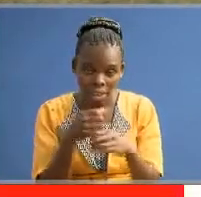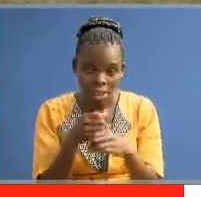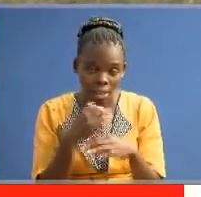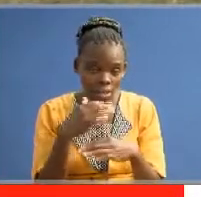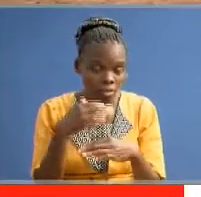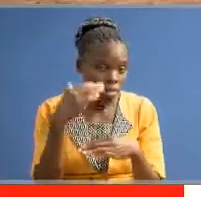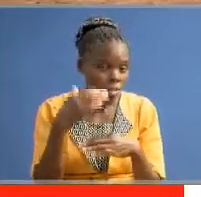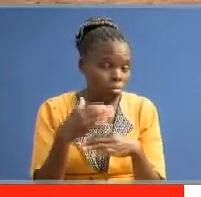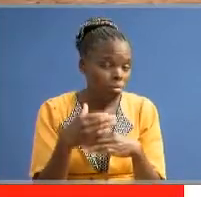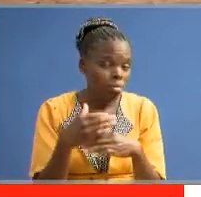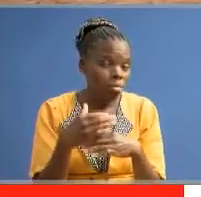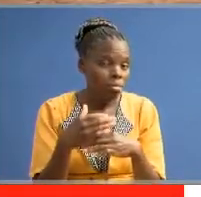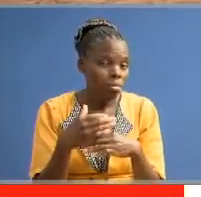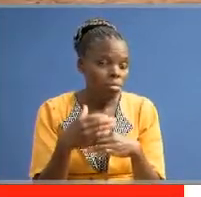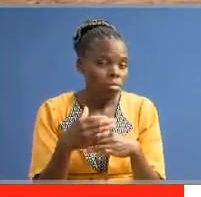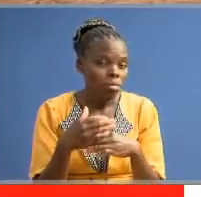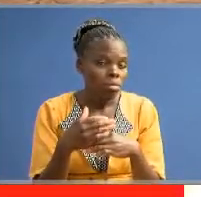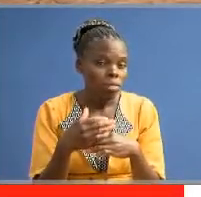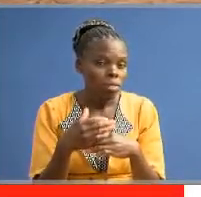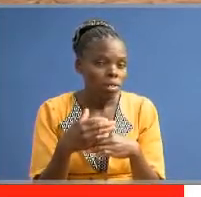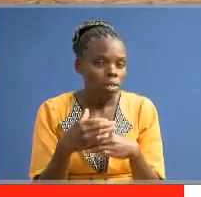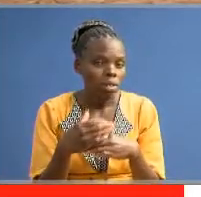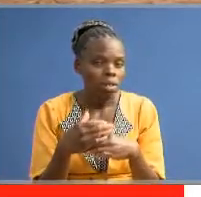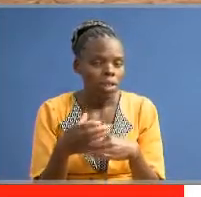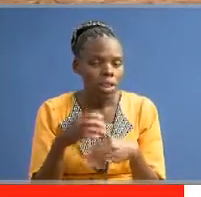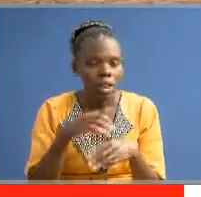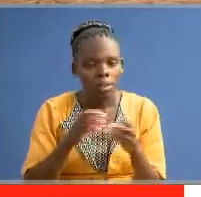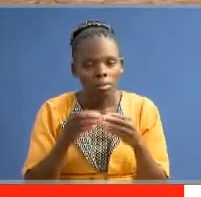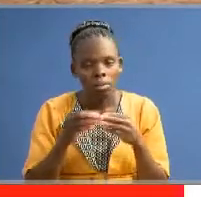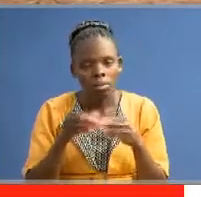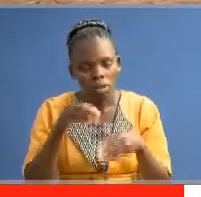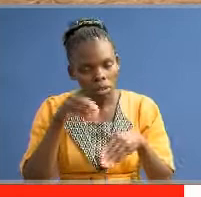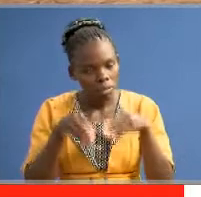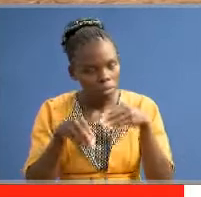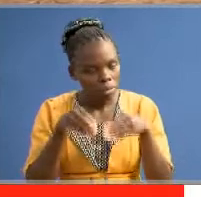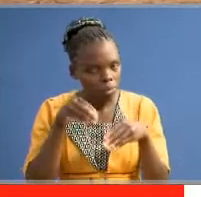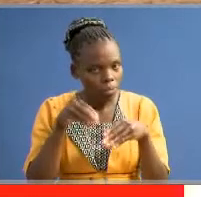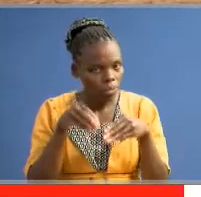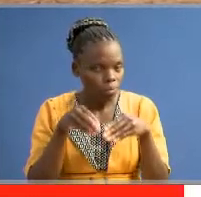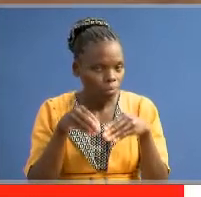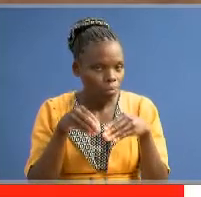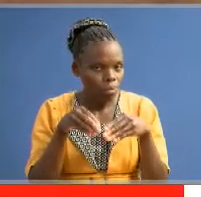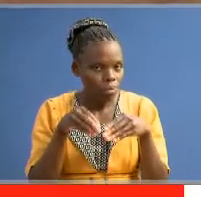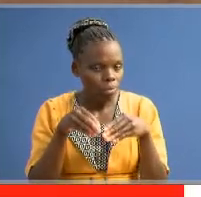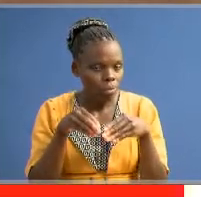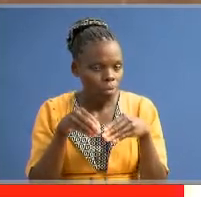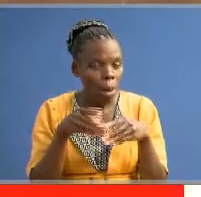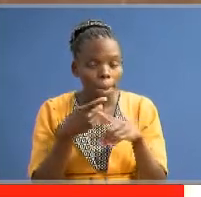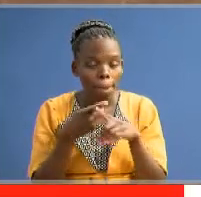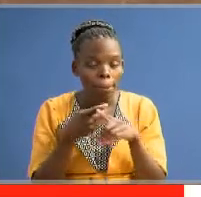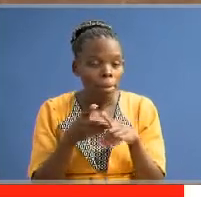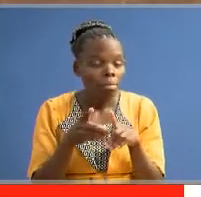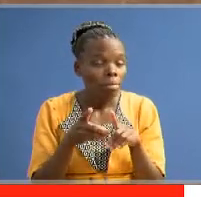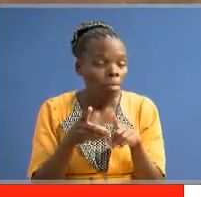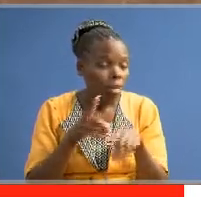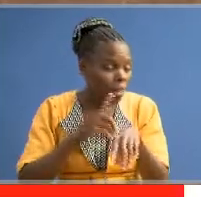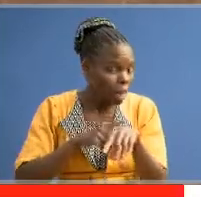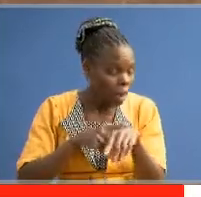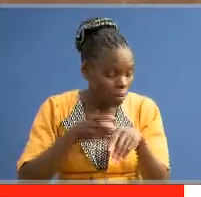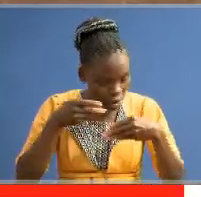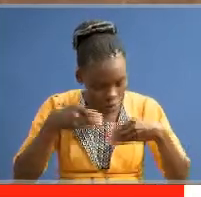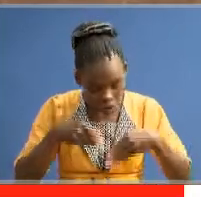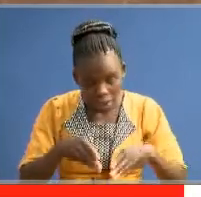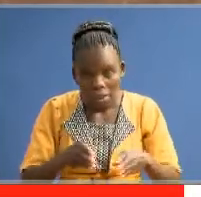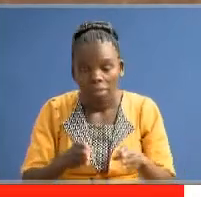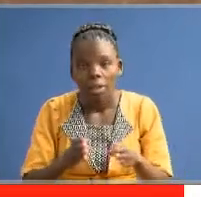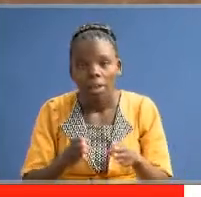problems associated with his legs, which eventually left him disabled. Gilbert, when I was a